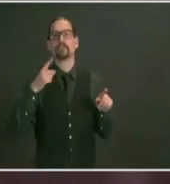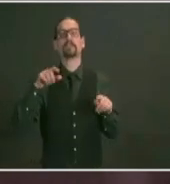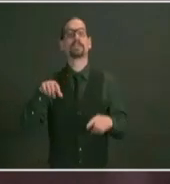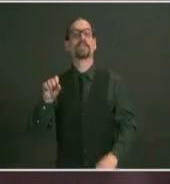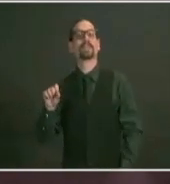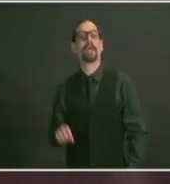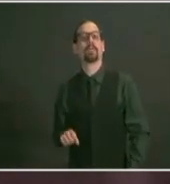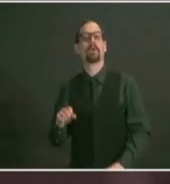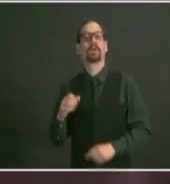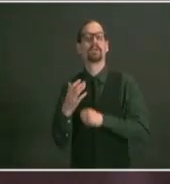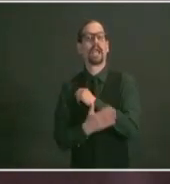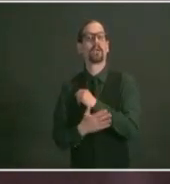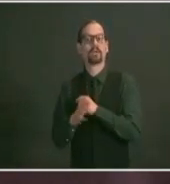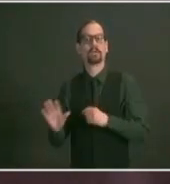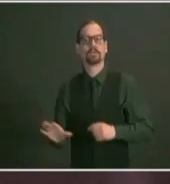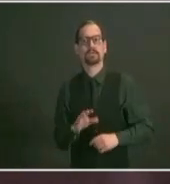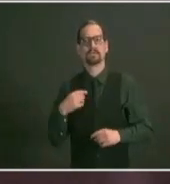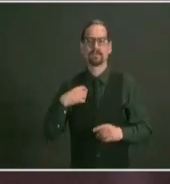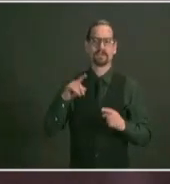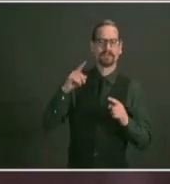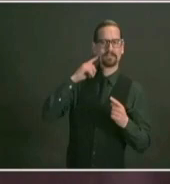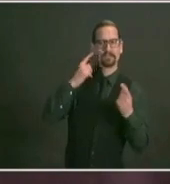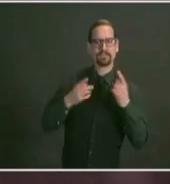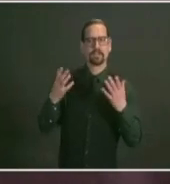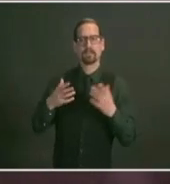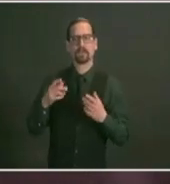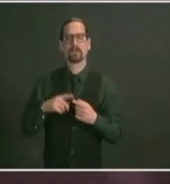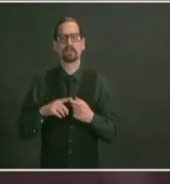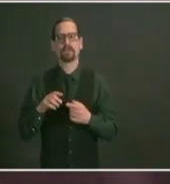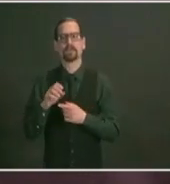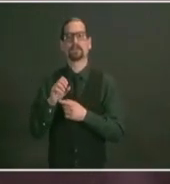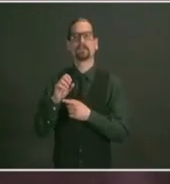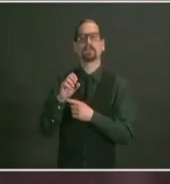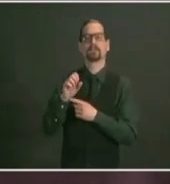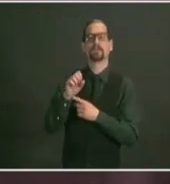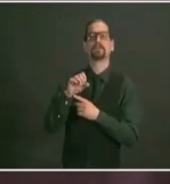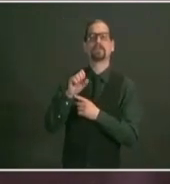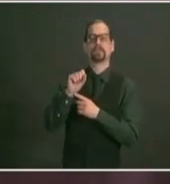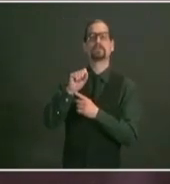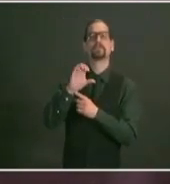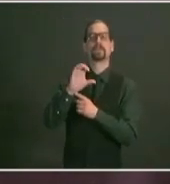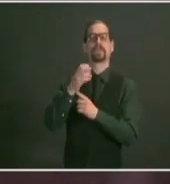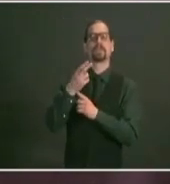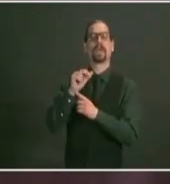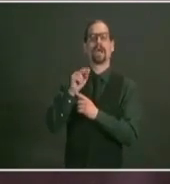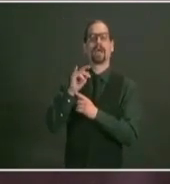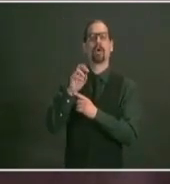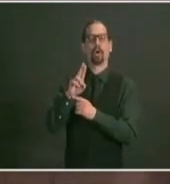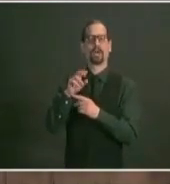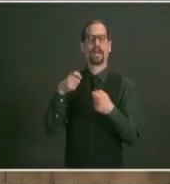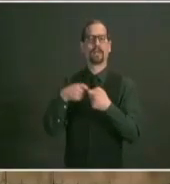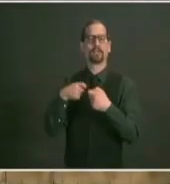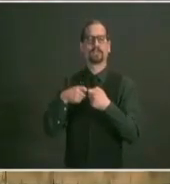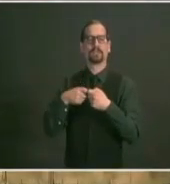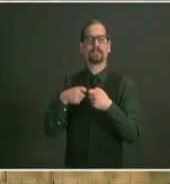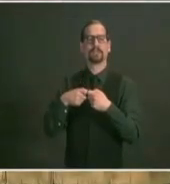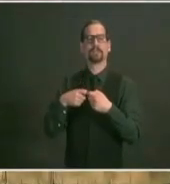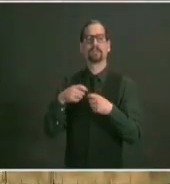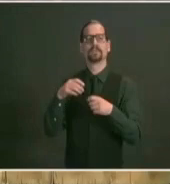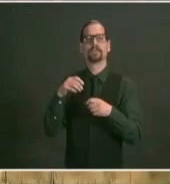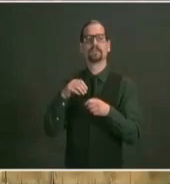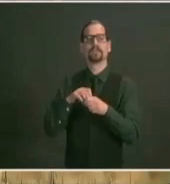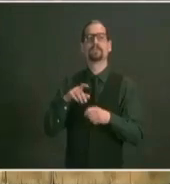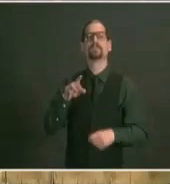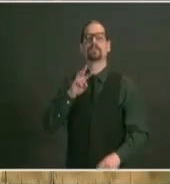looking at the schneider electric location in west kingston secondly uh dr nicole alexander scott the new york times have some alarming new